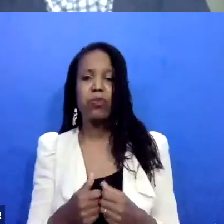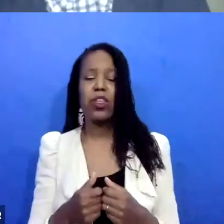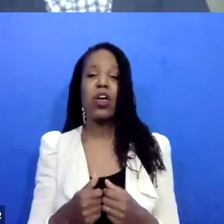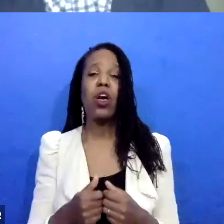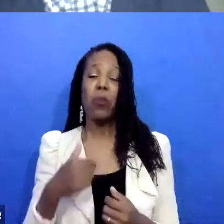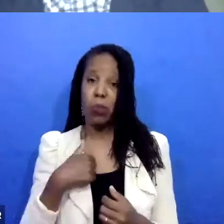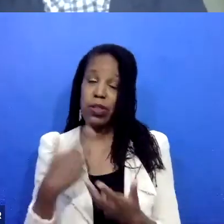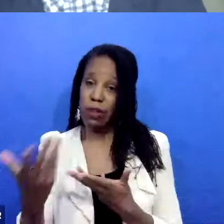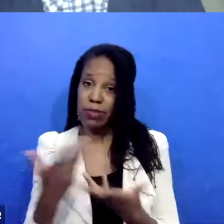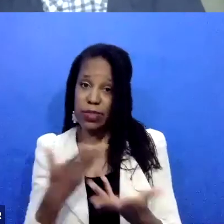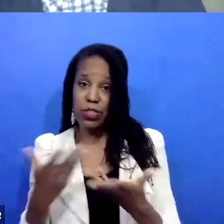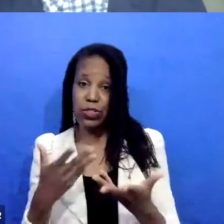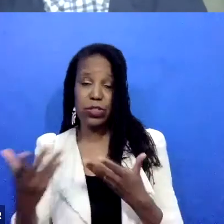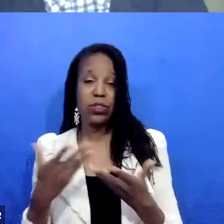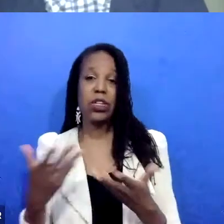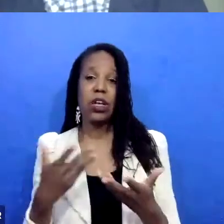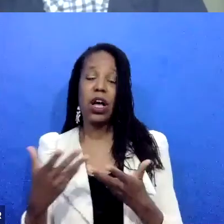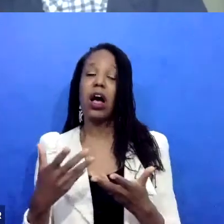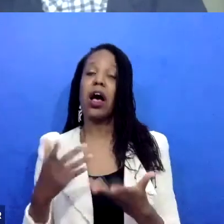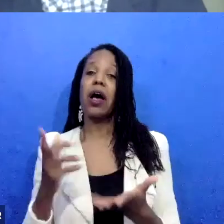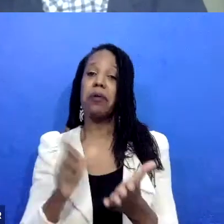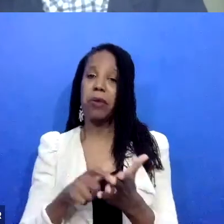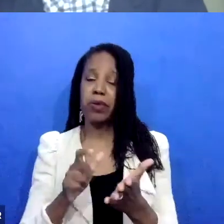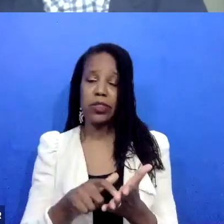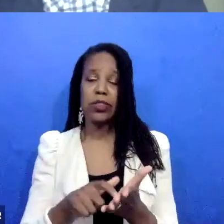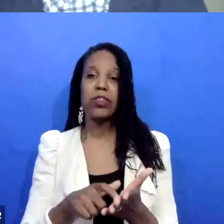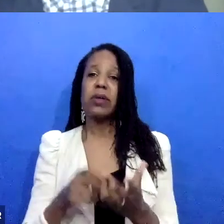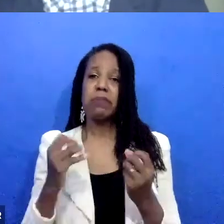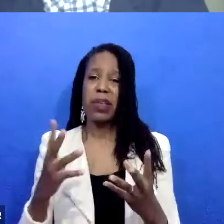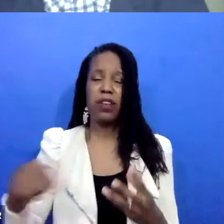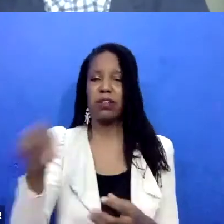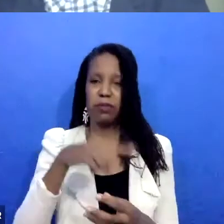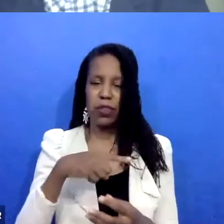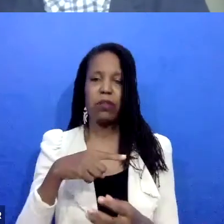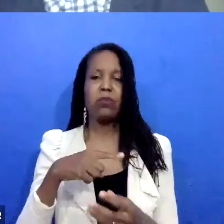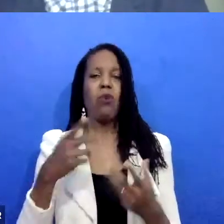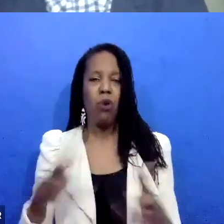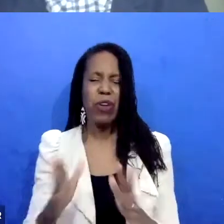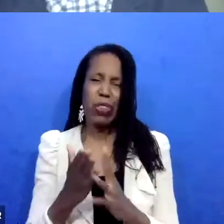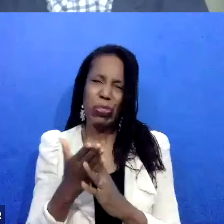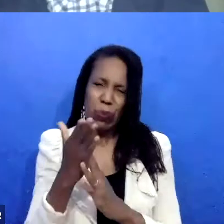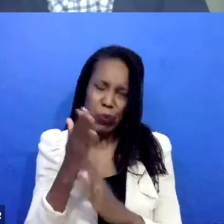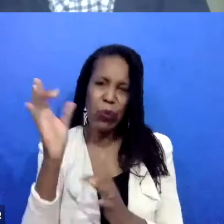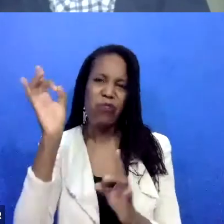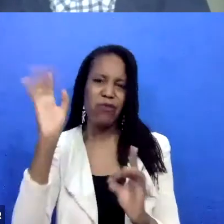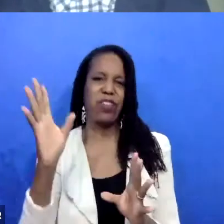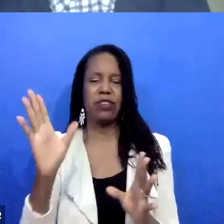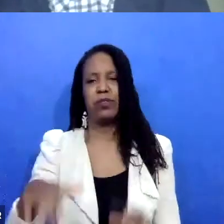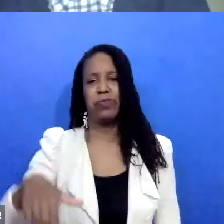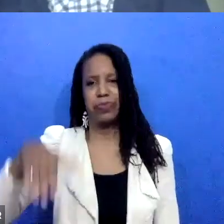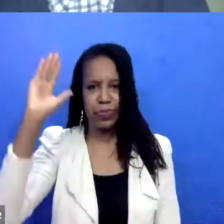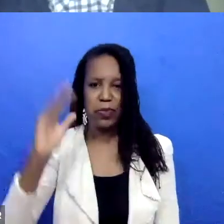from how could this have been an intervention in your ongoing DV with your partner